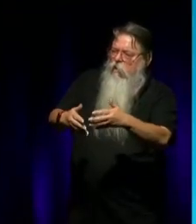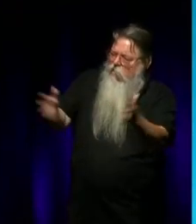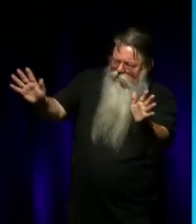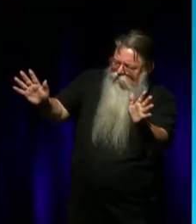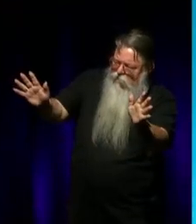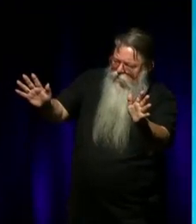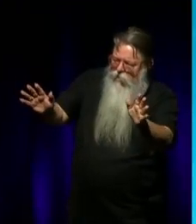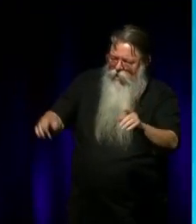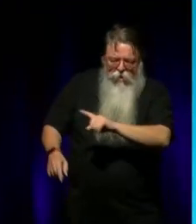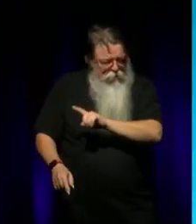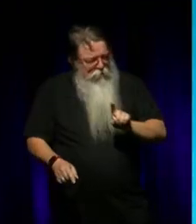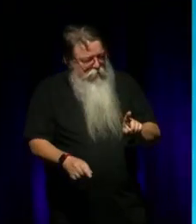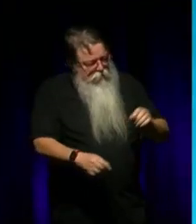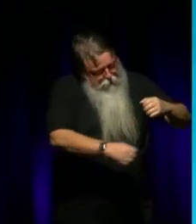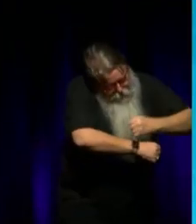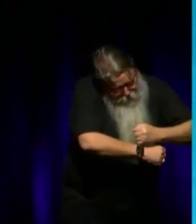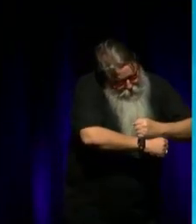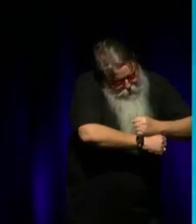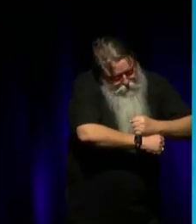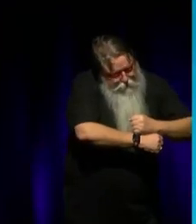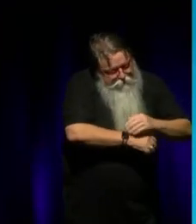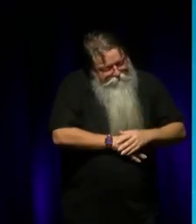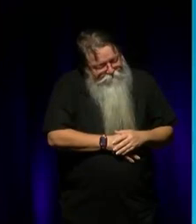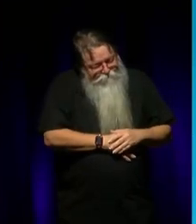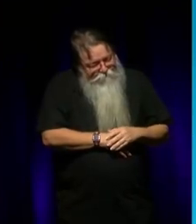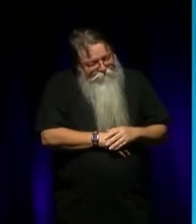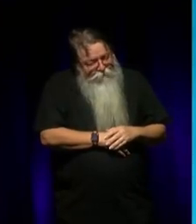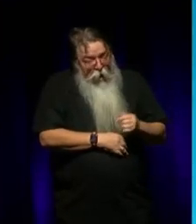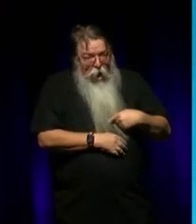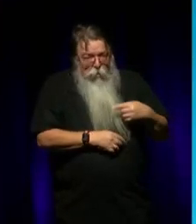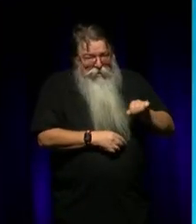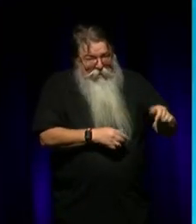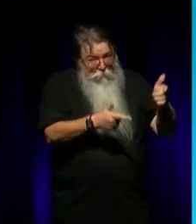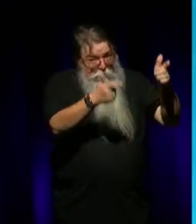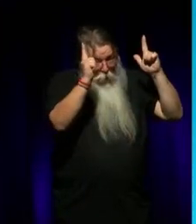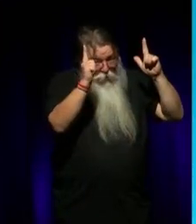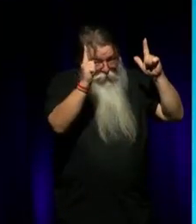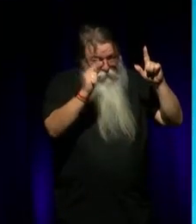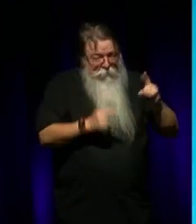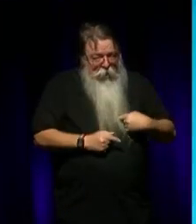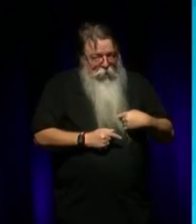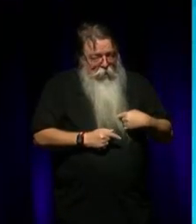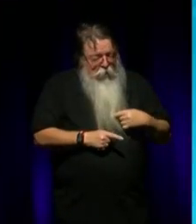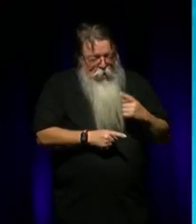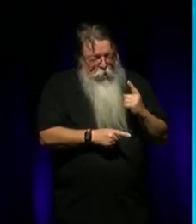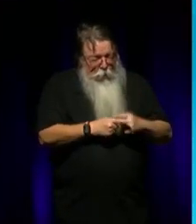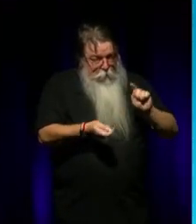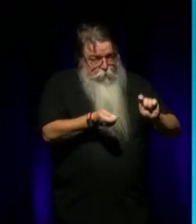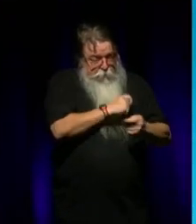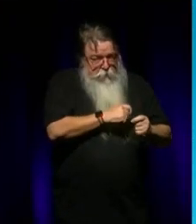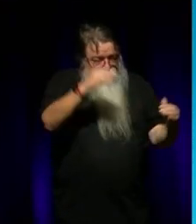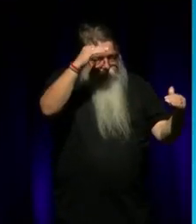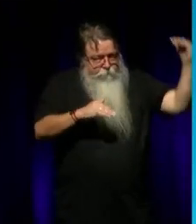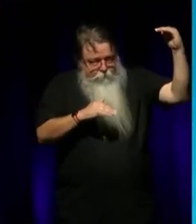in, and then I'd become the younger brother. You know? Because I was his boss, but he'd make me the younger brother real quick, and he'd make sure of that when we'd go